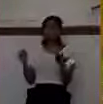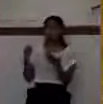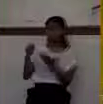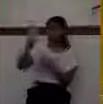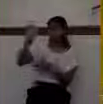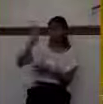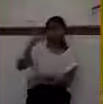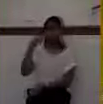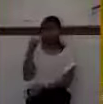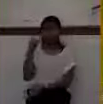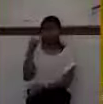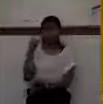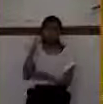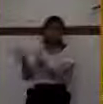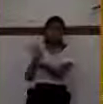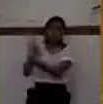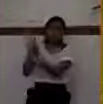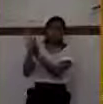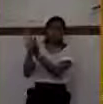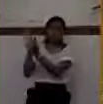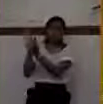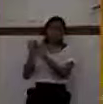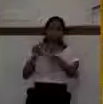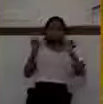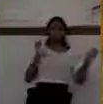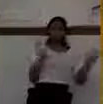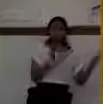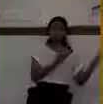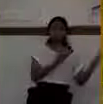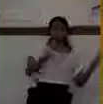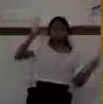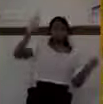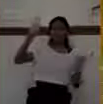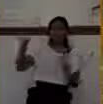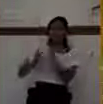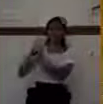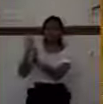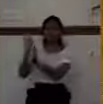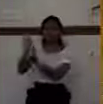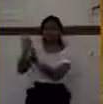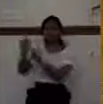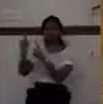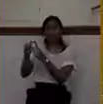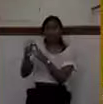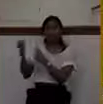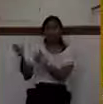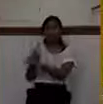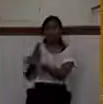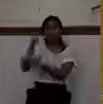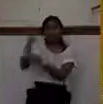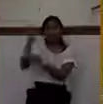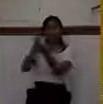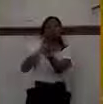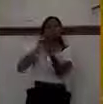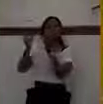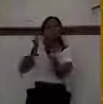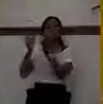it is a perfect jealousy. And this word is used to describe an intense